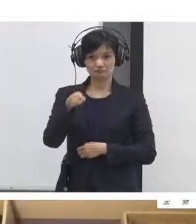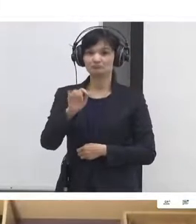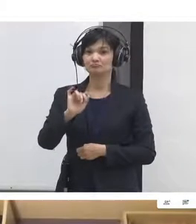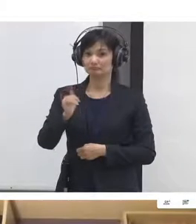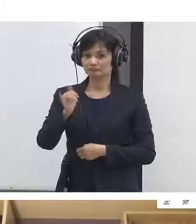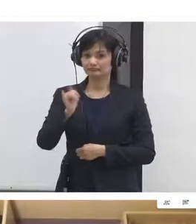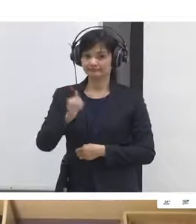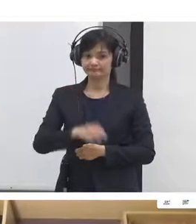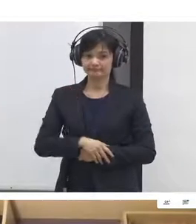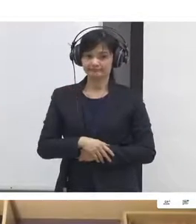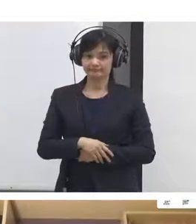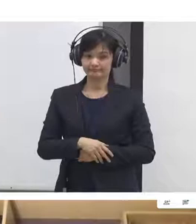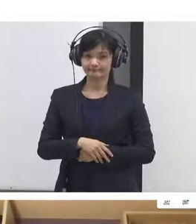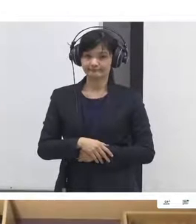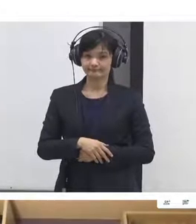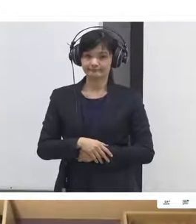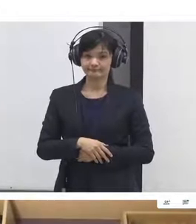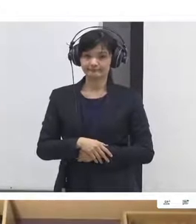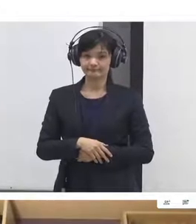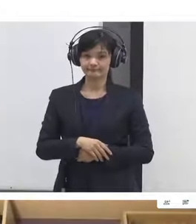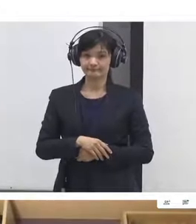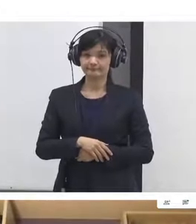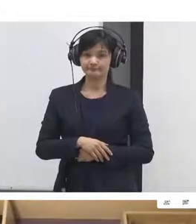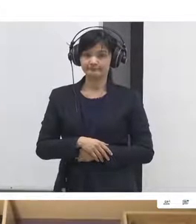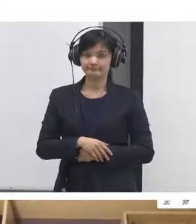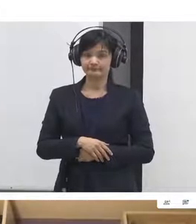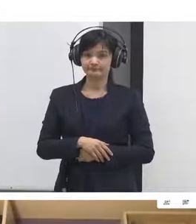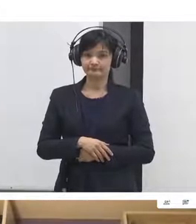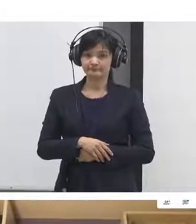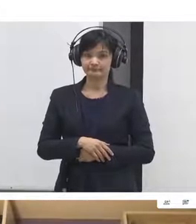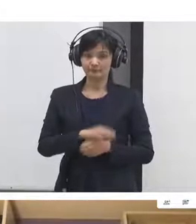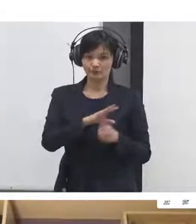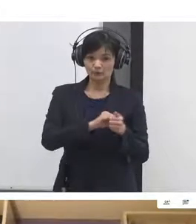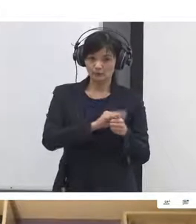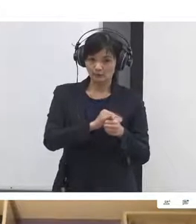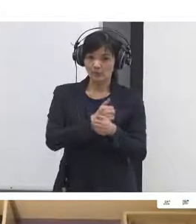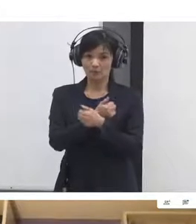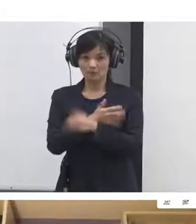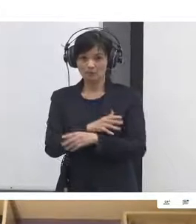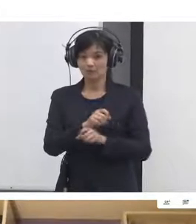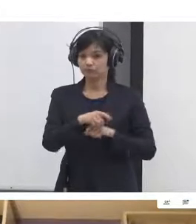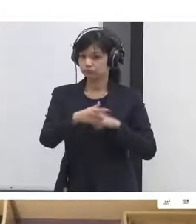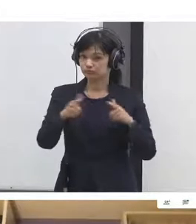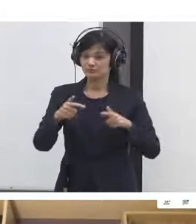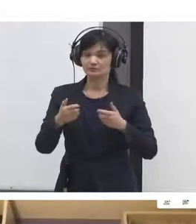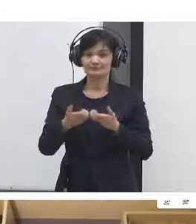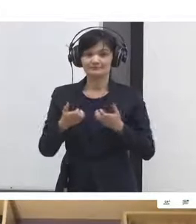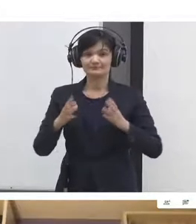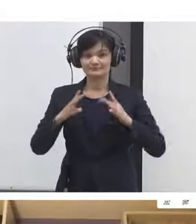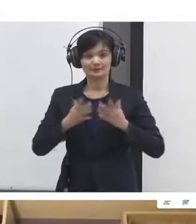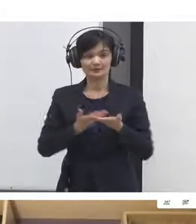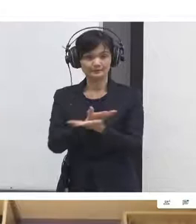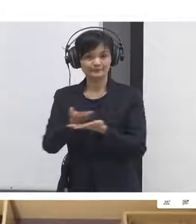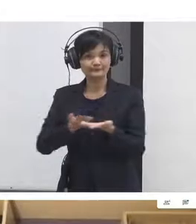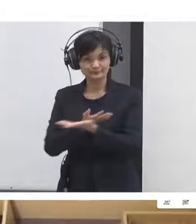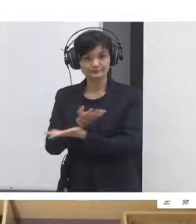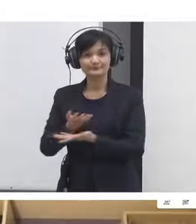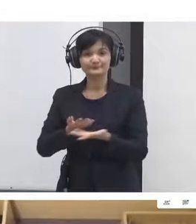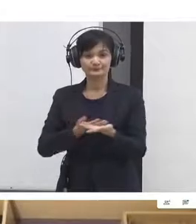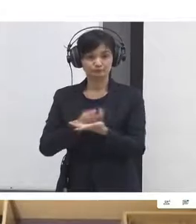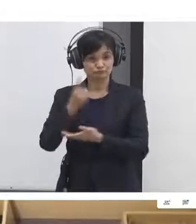expertise and some people with lots of experience some people without very much working together are on the same